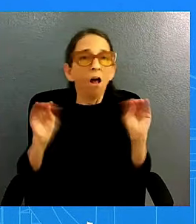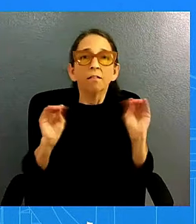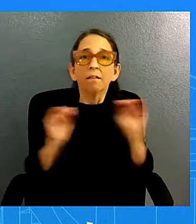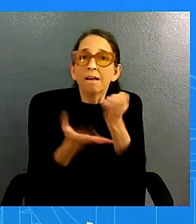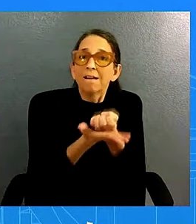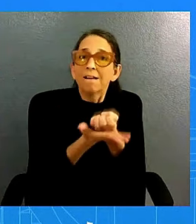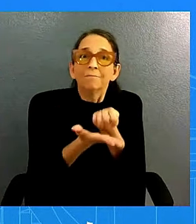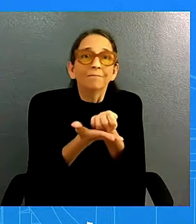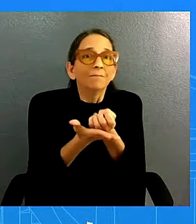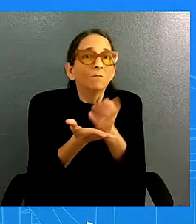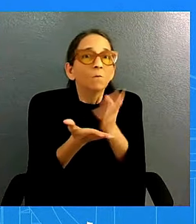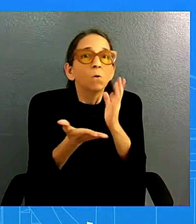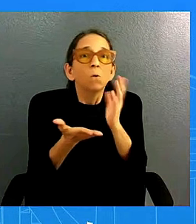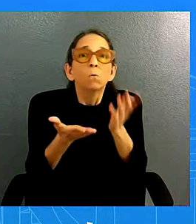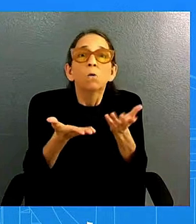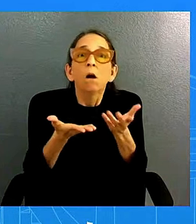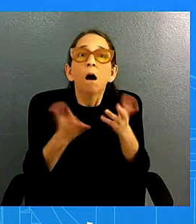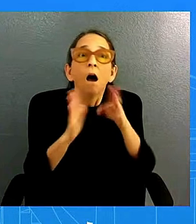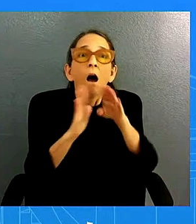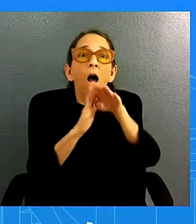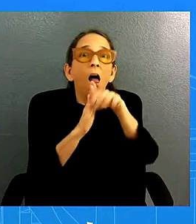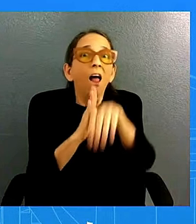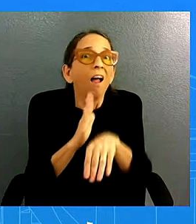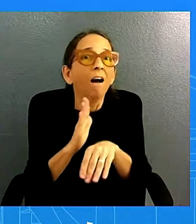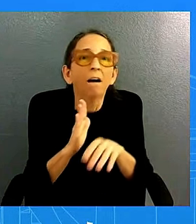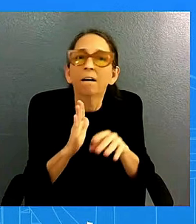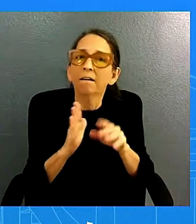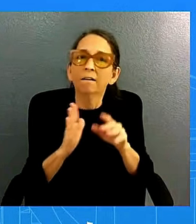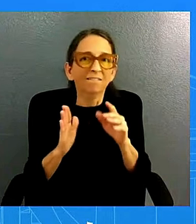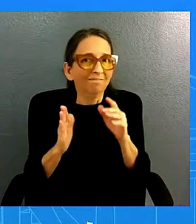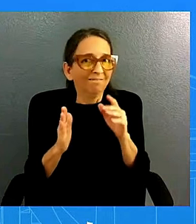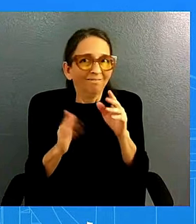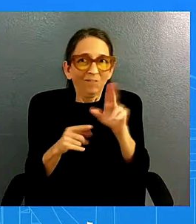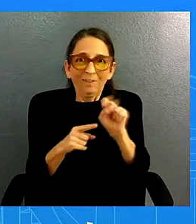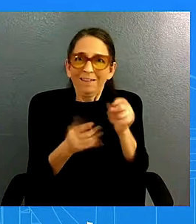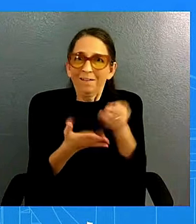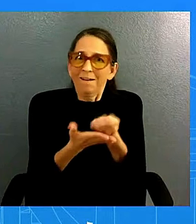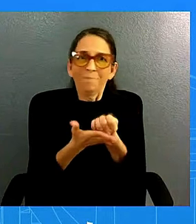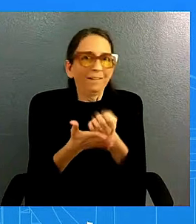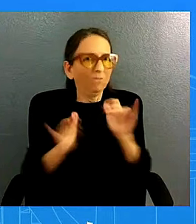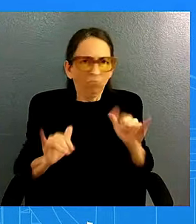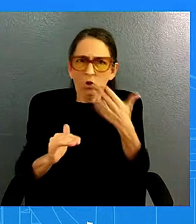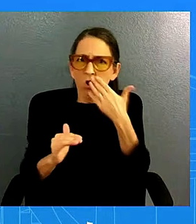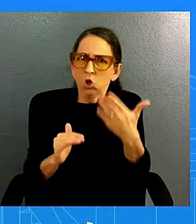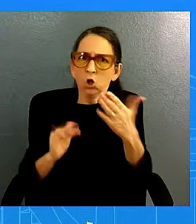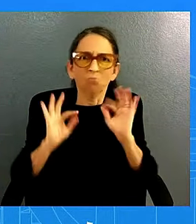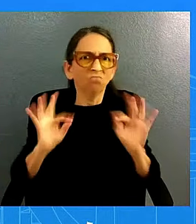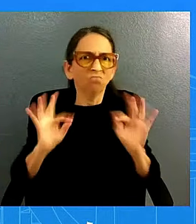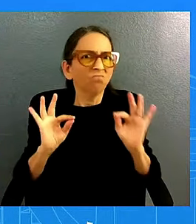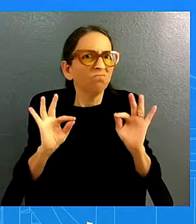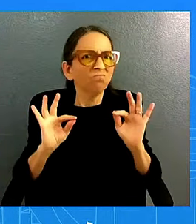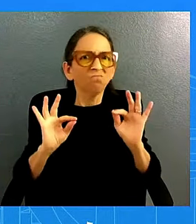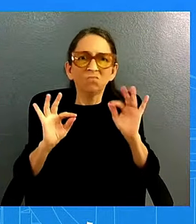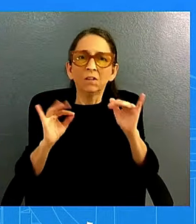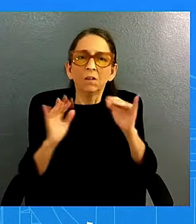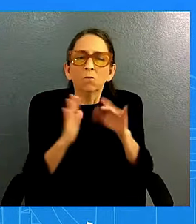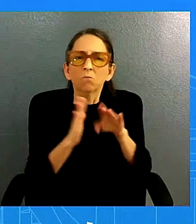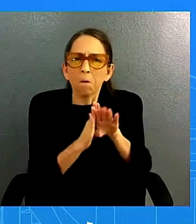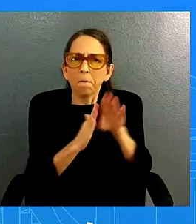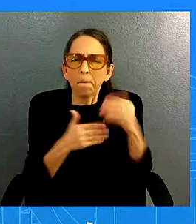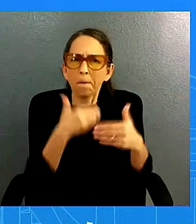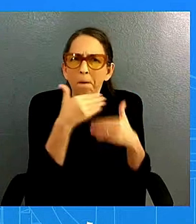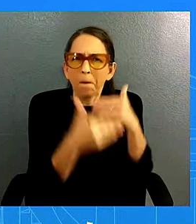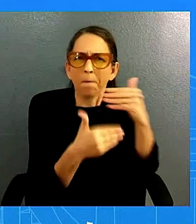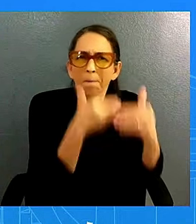the u.s economy is in a good place more specifically the economy is growing at a solid pace with inflation coming down closer to our two